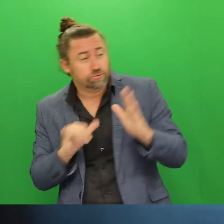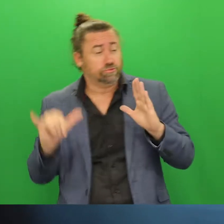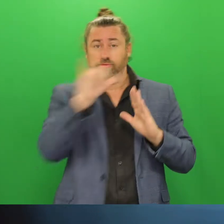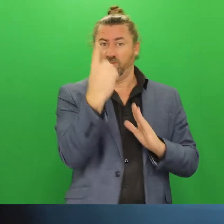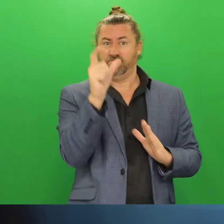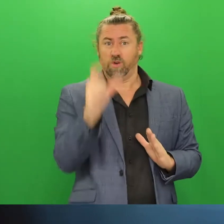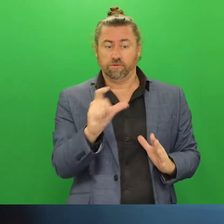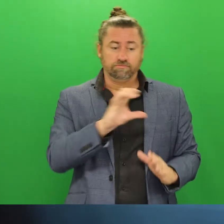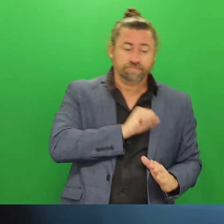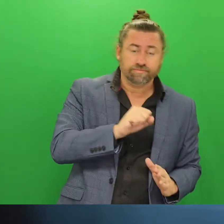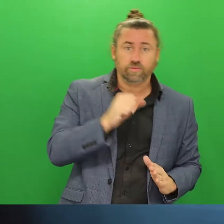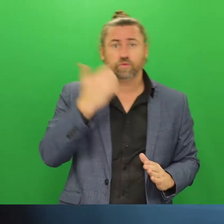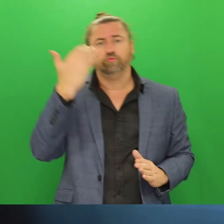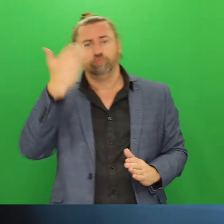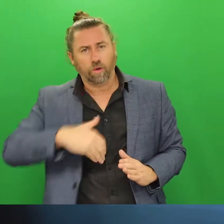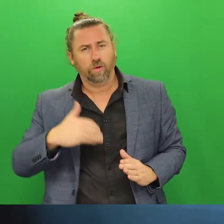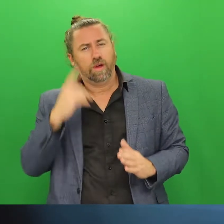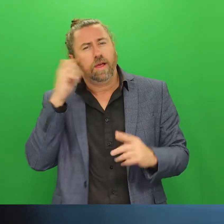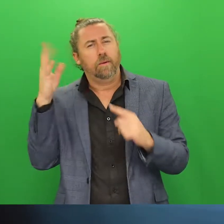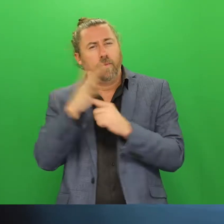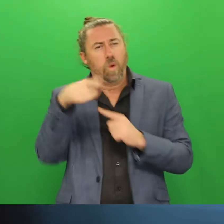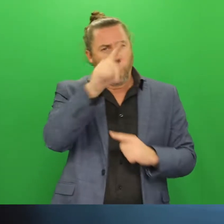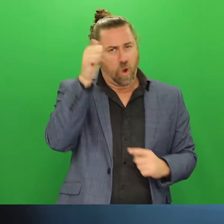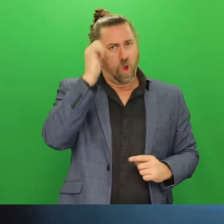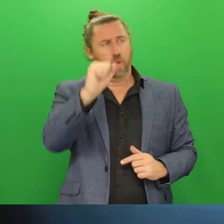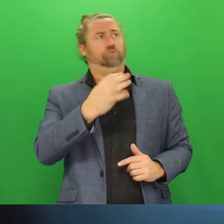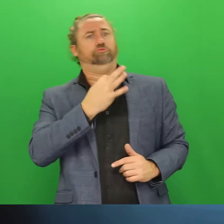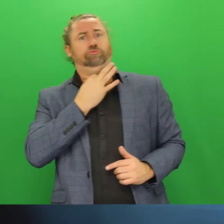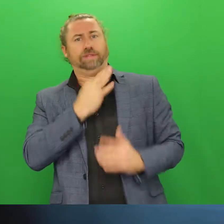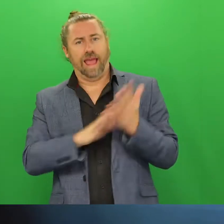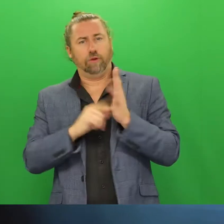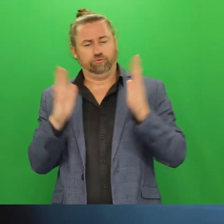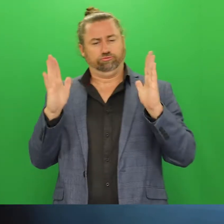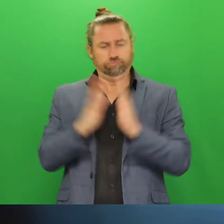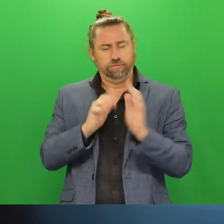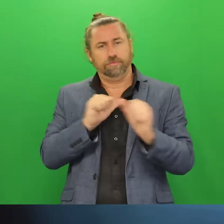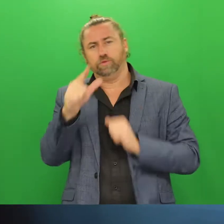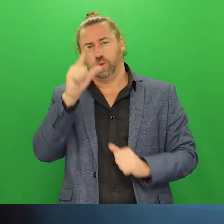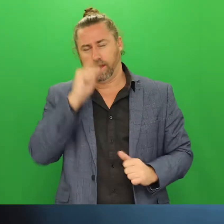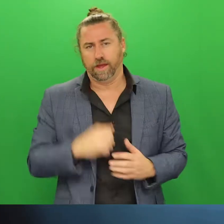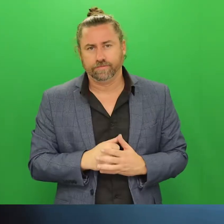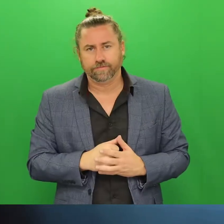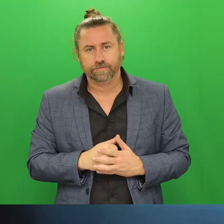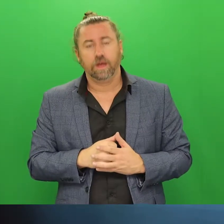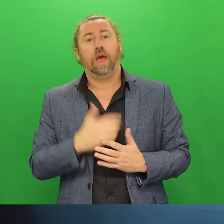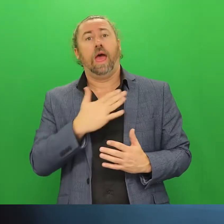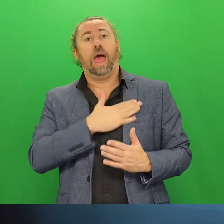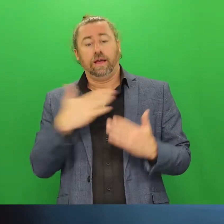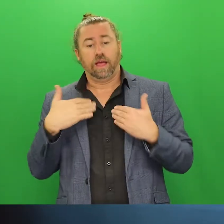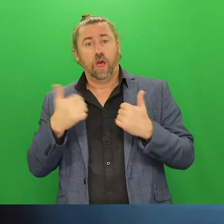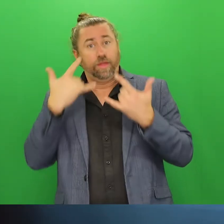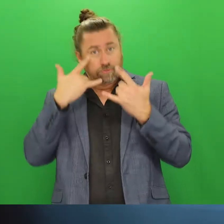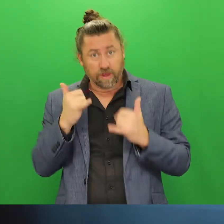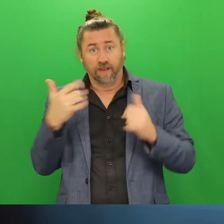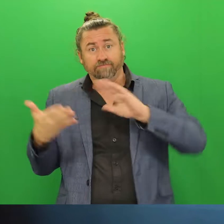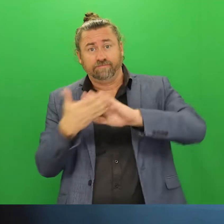of what our risk is and what we can do to reduce it. Heart health checks are covered by Medicare.